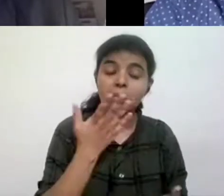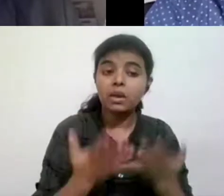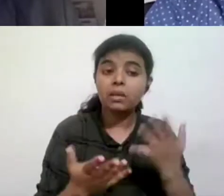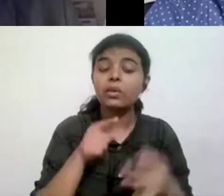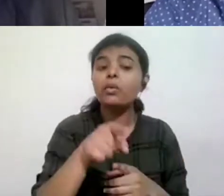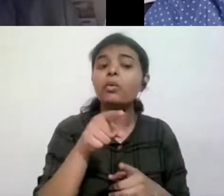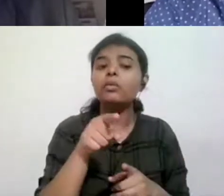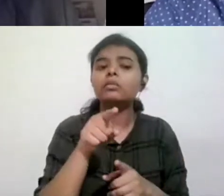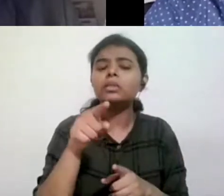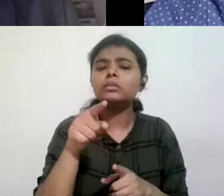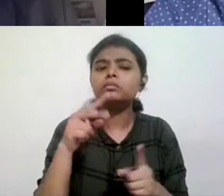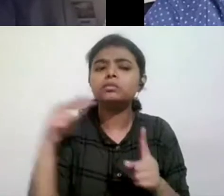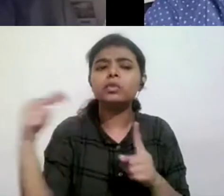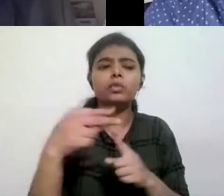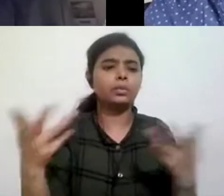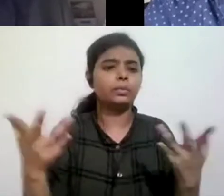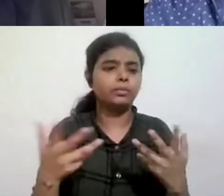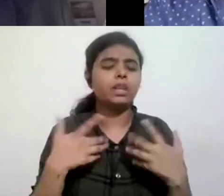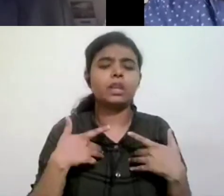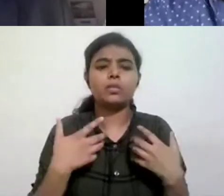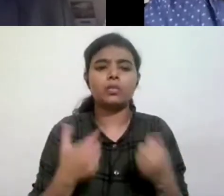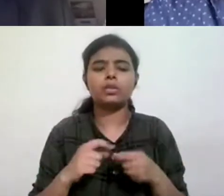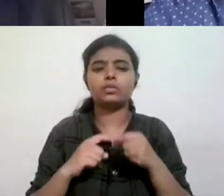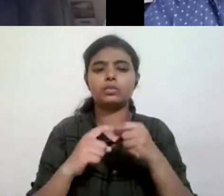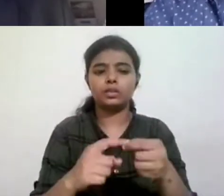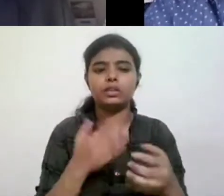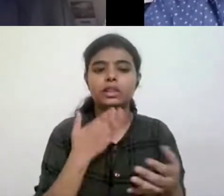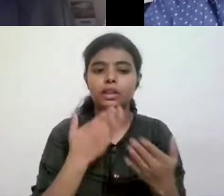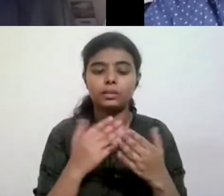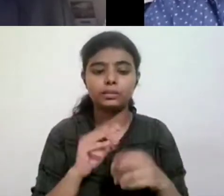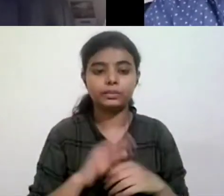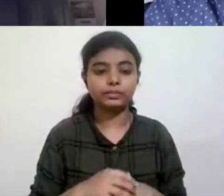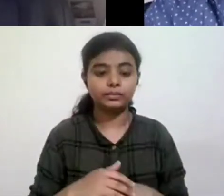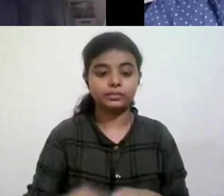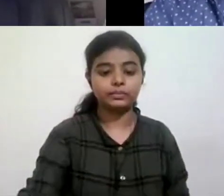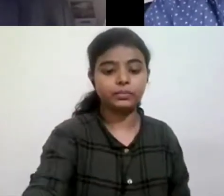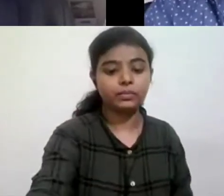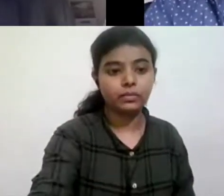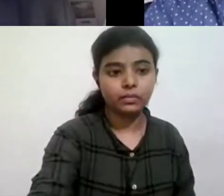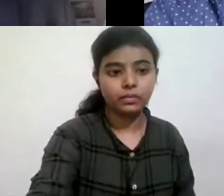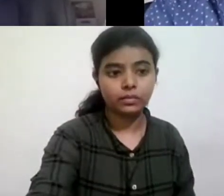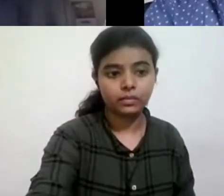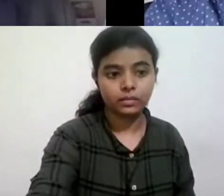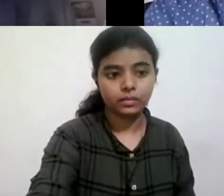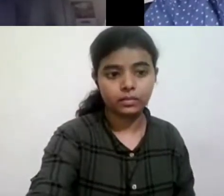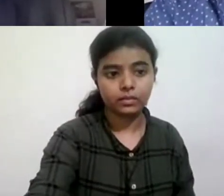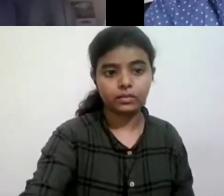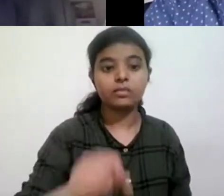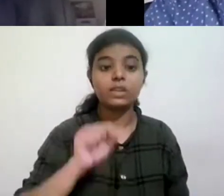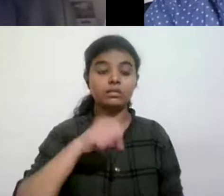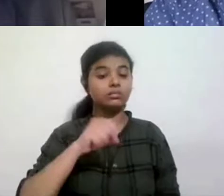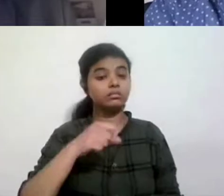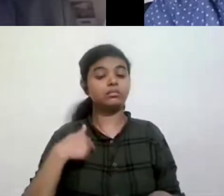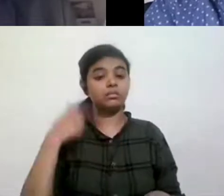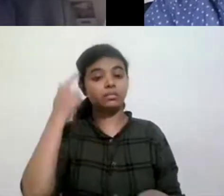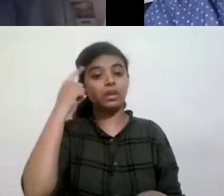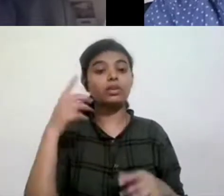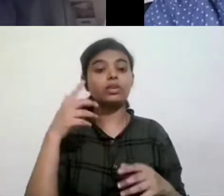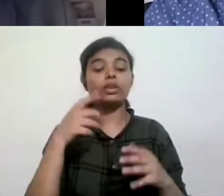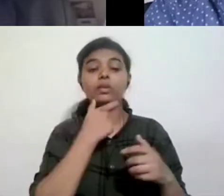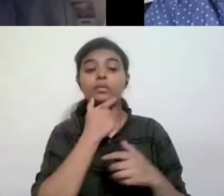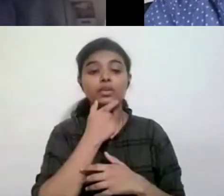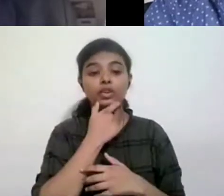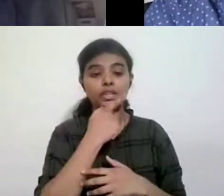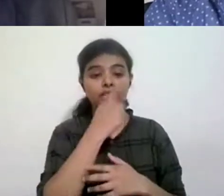is your take on this? That's my question. Thank you so much. When I, when I mentioned the British, I sort of added Dick Finkelstein. He was a very important,